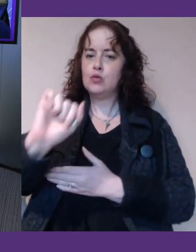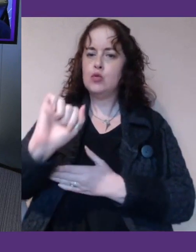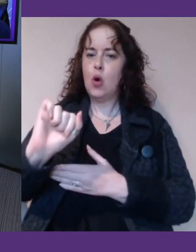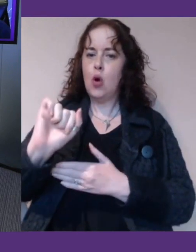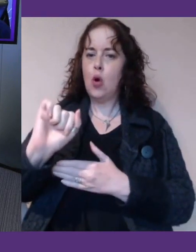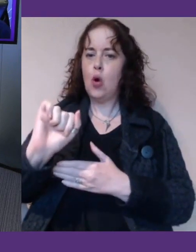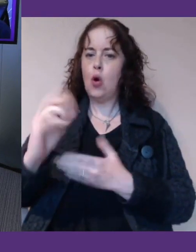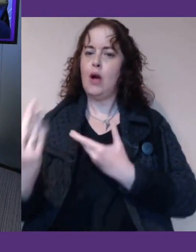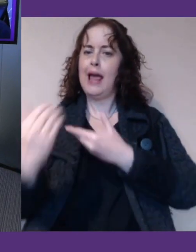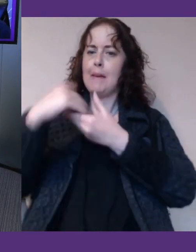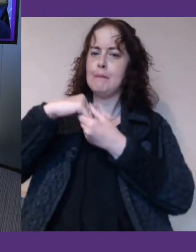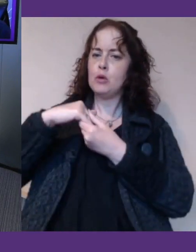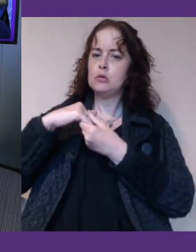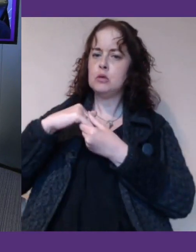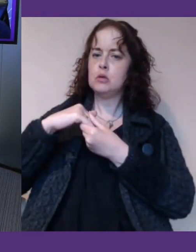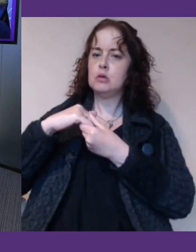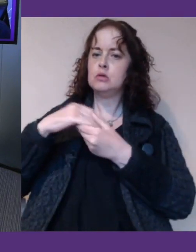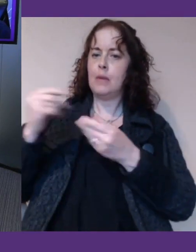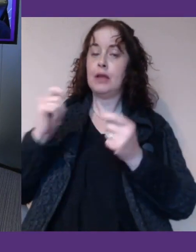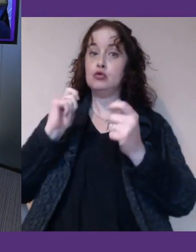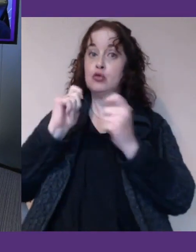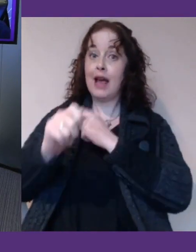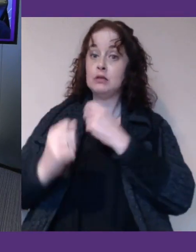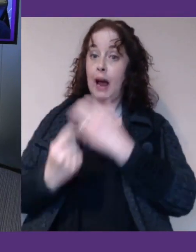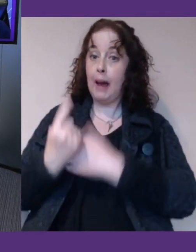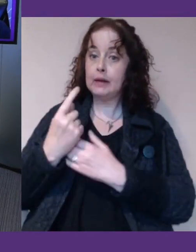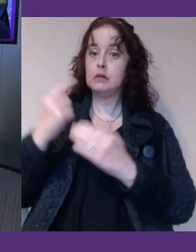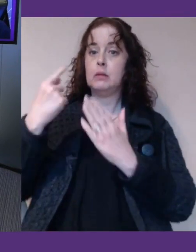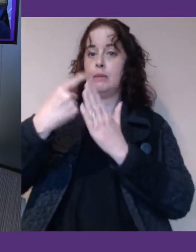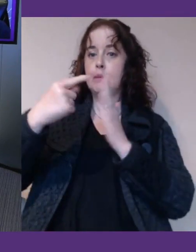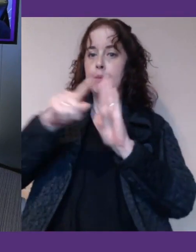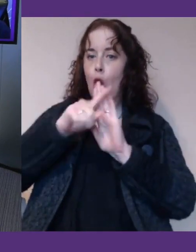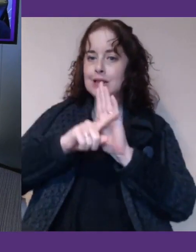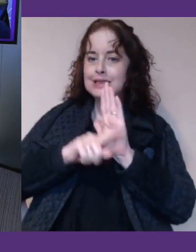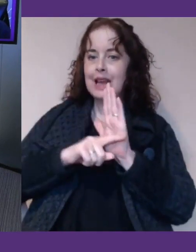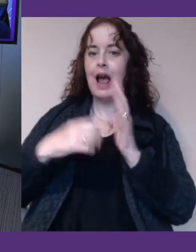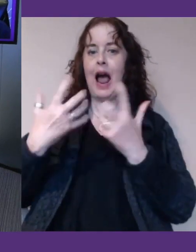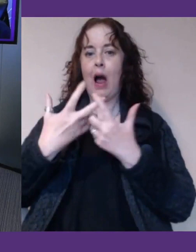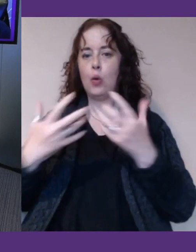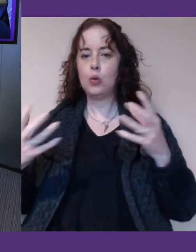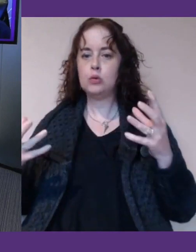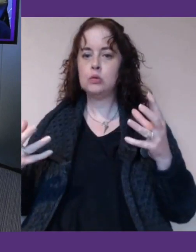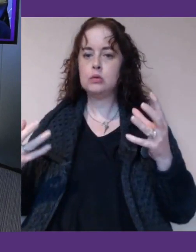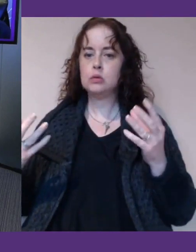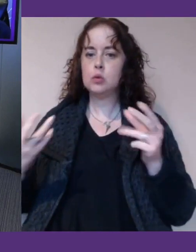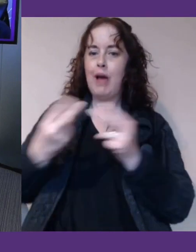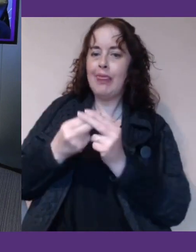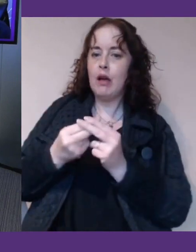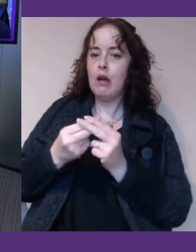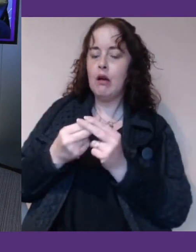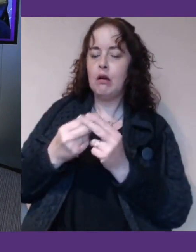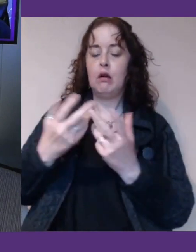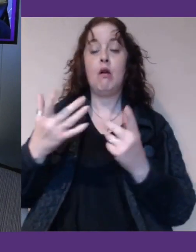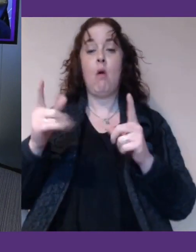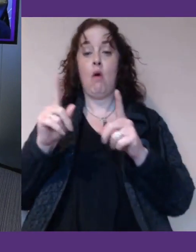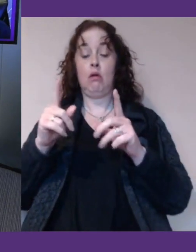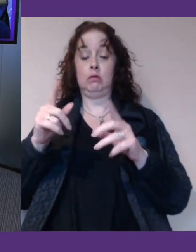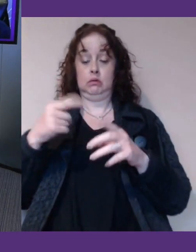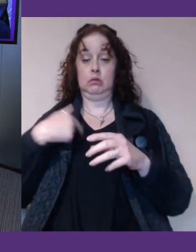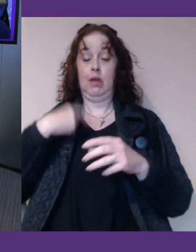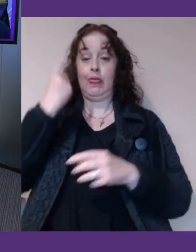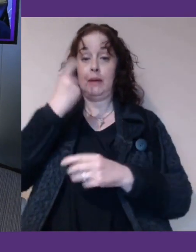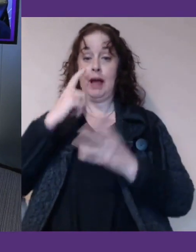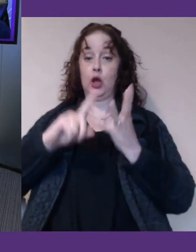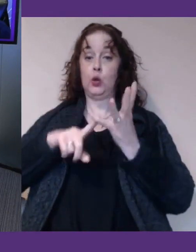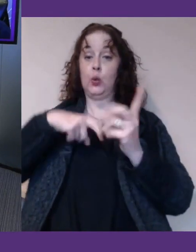realistic some of this change is in the sense of policy. How can this come together? And I'm also particularly thinking about what we can do in the UK principally, but